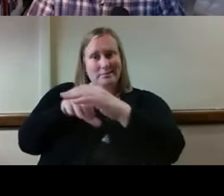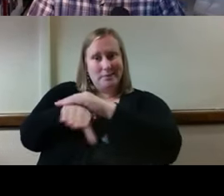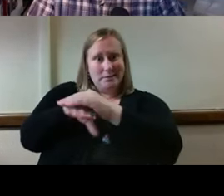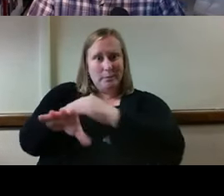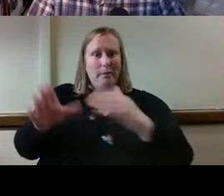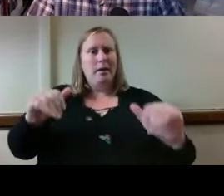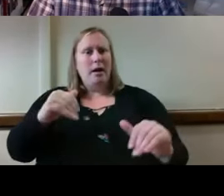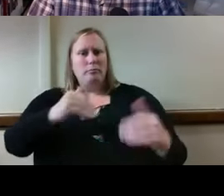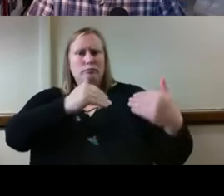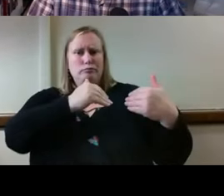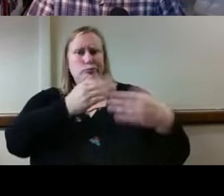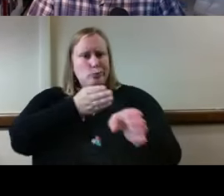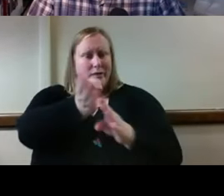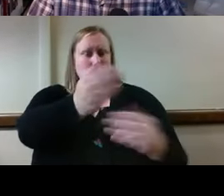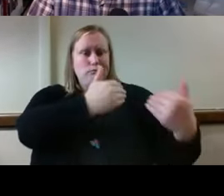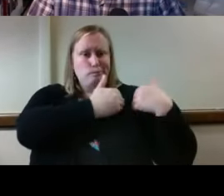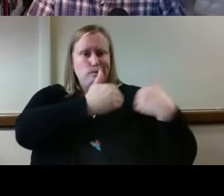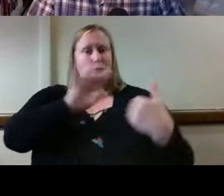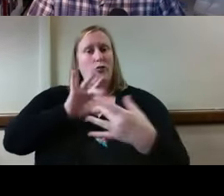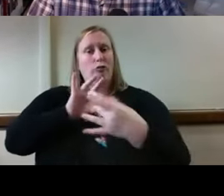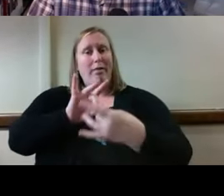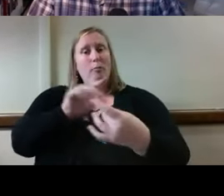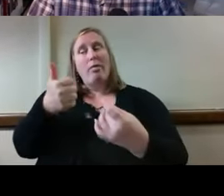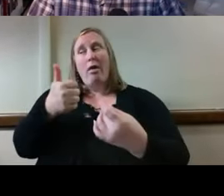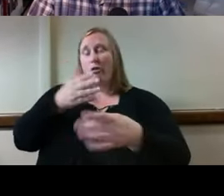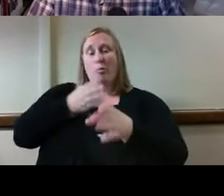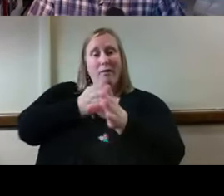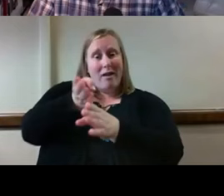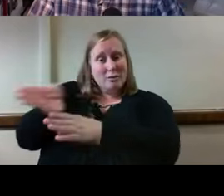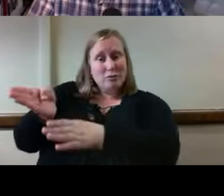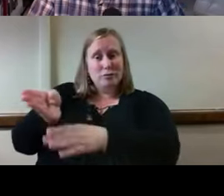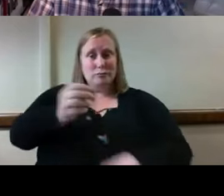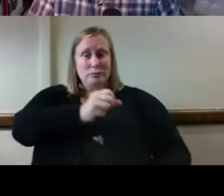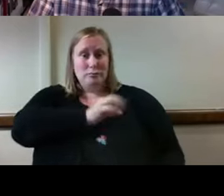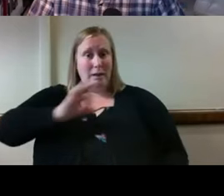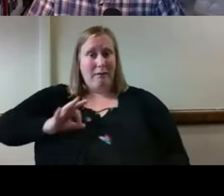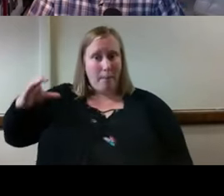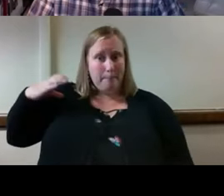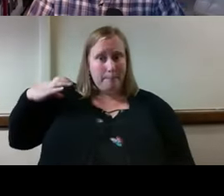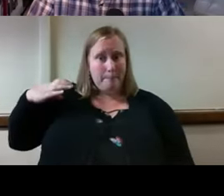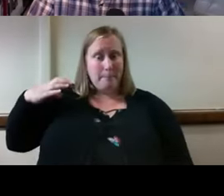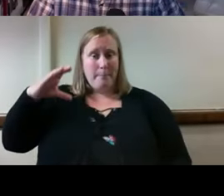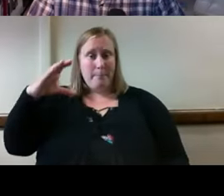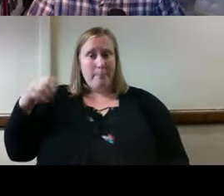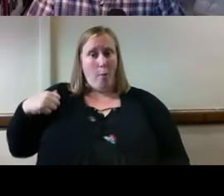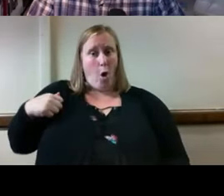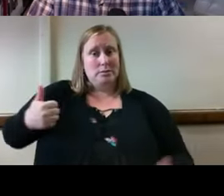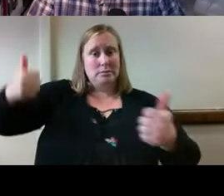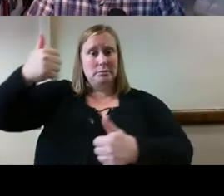responsibility, your relationships with other professionals and employers, forensic services,